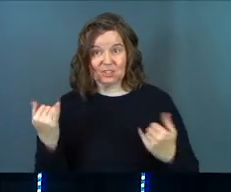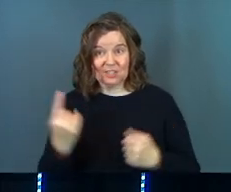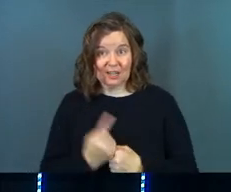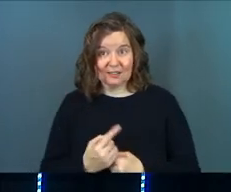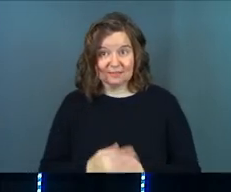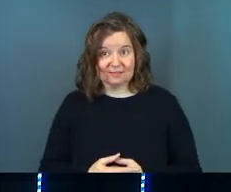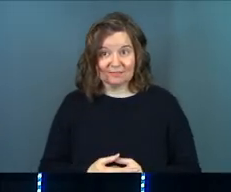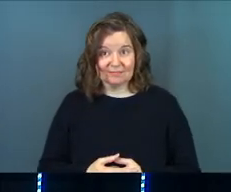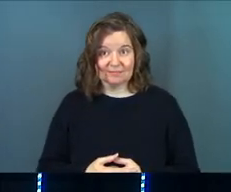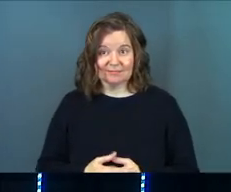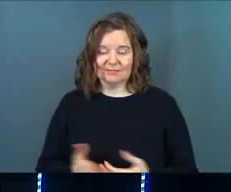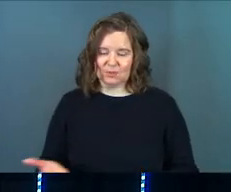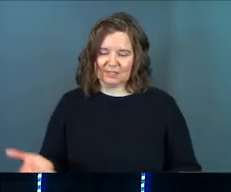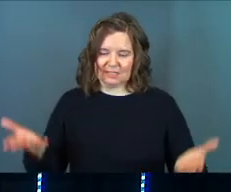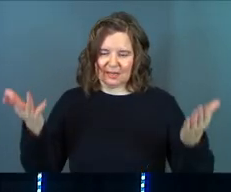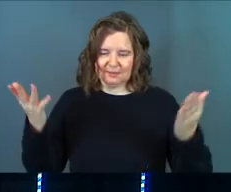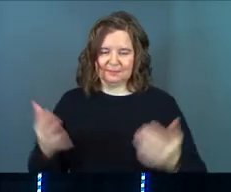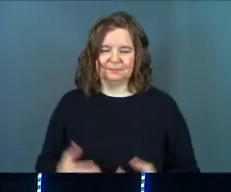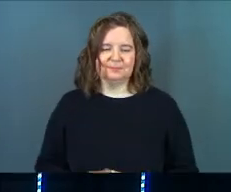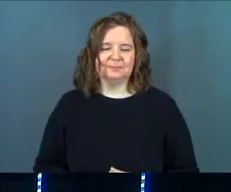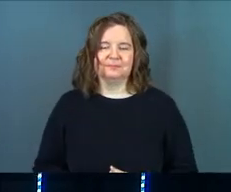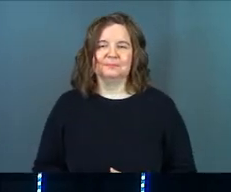today? Would you guys stand?